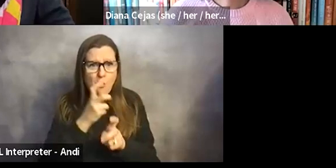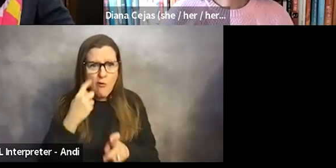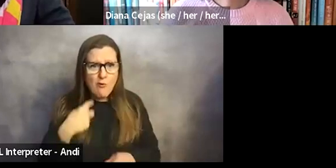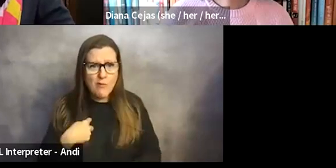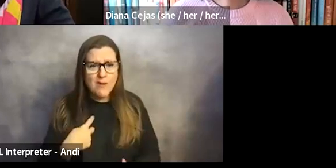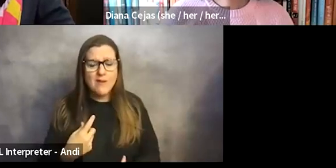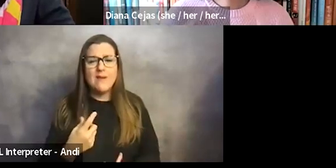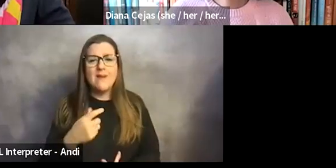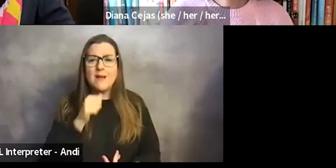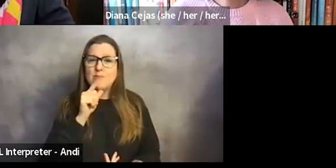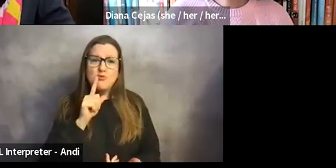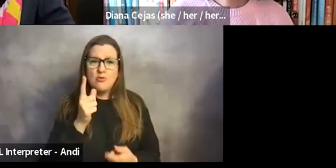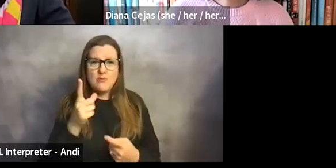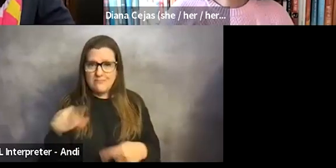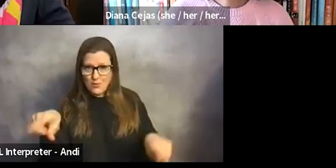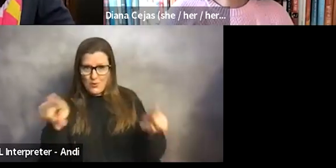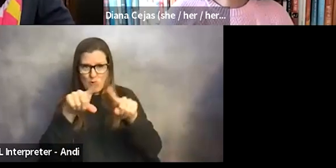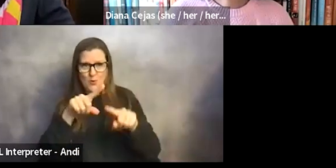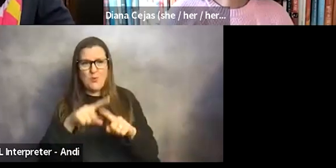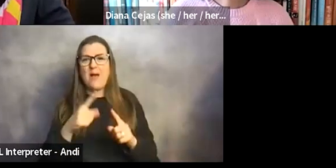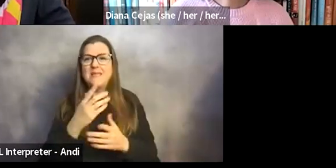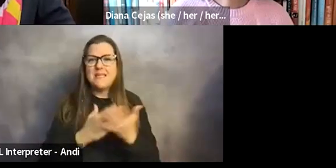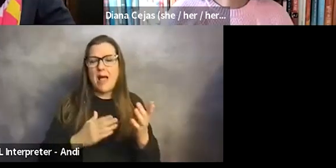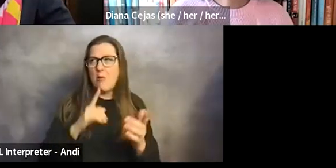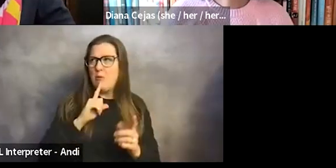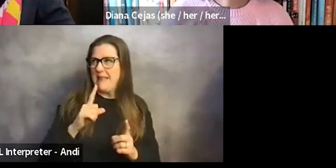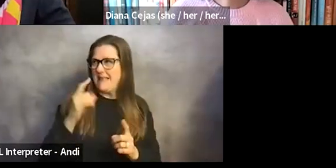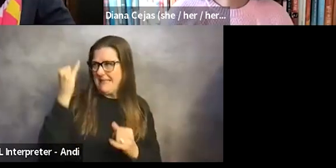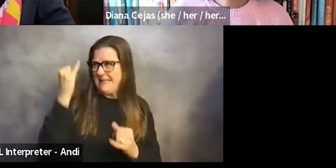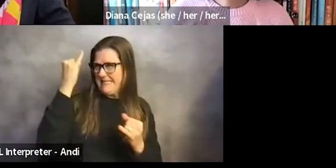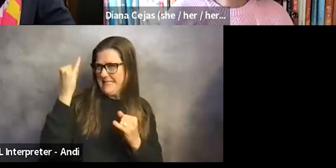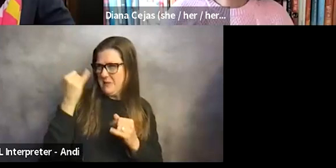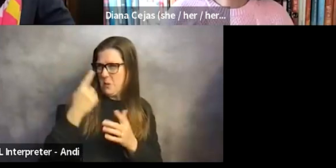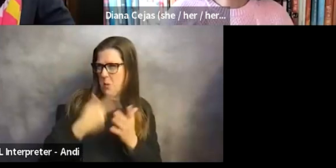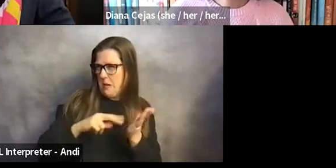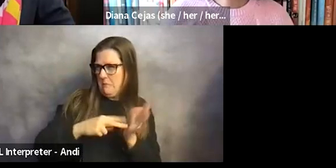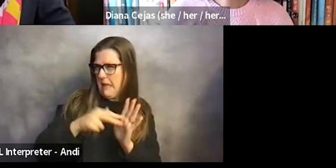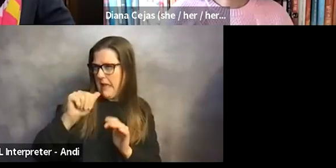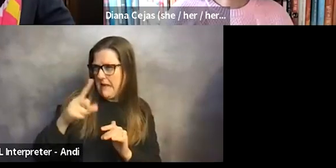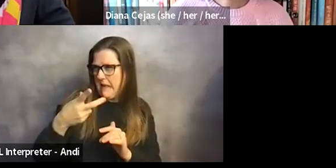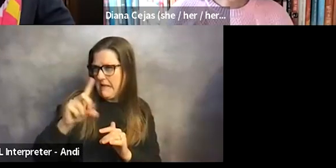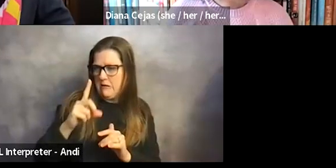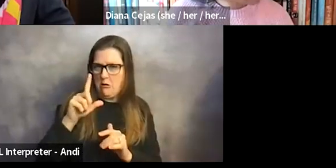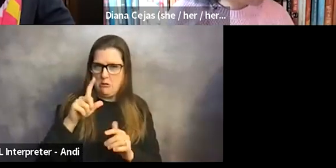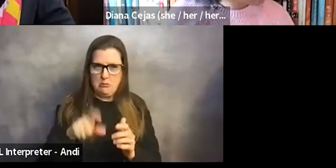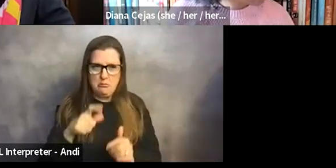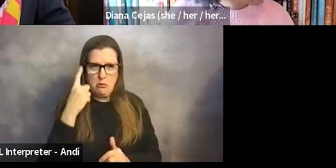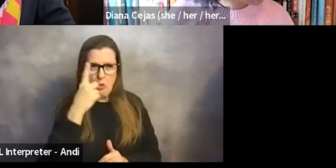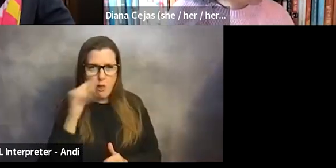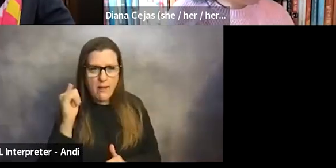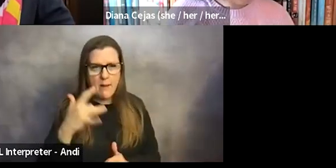about everybody else, but I had certain preconceived notions about ADHD and kind of how it presented and how,